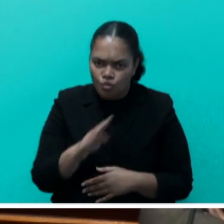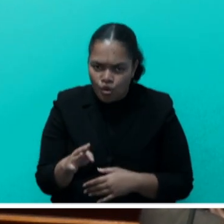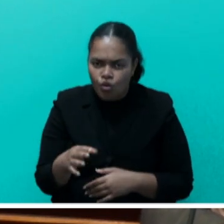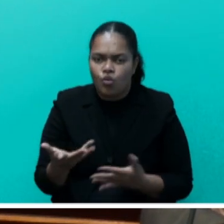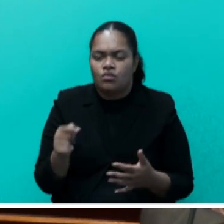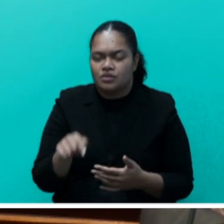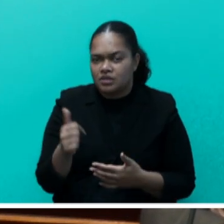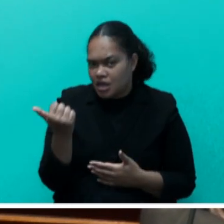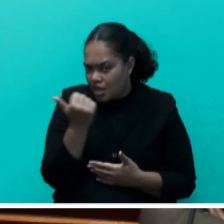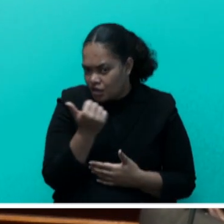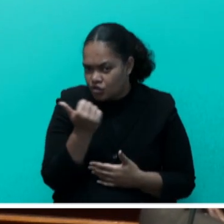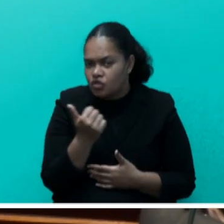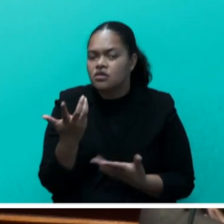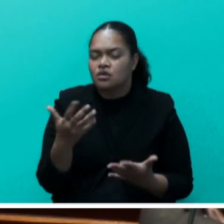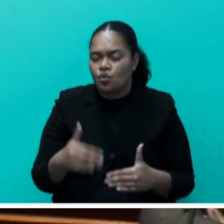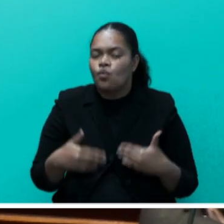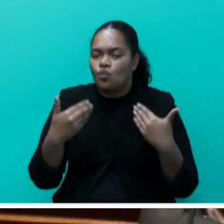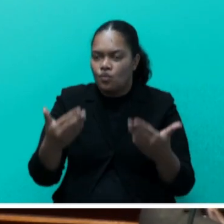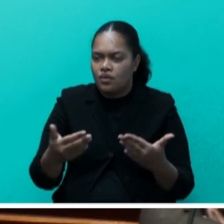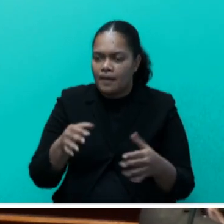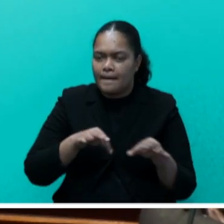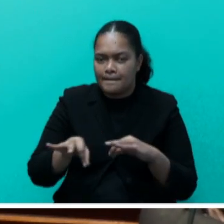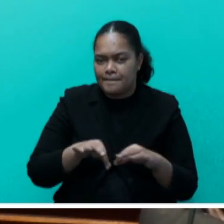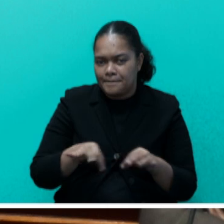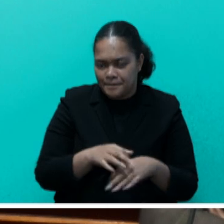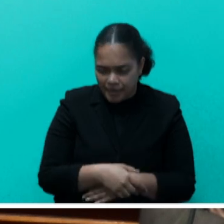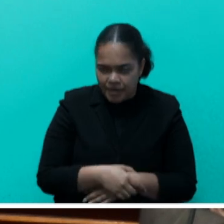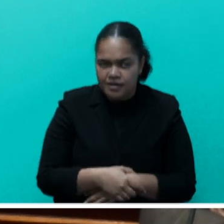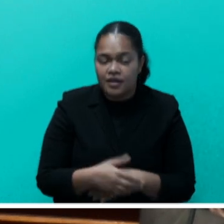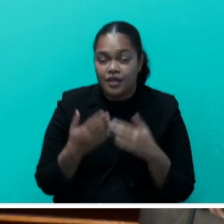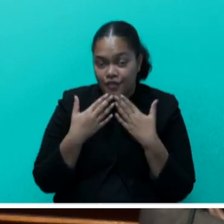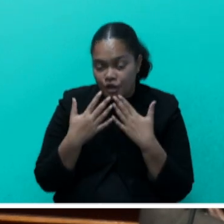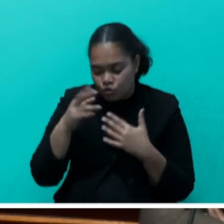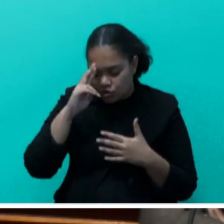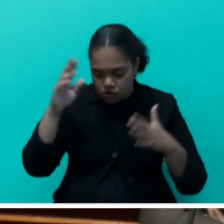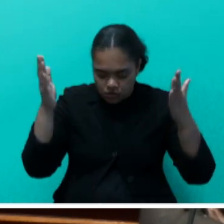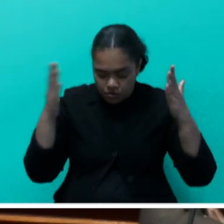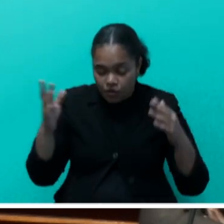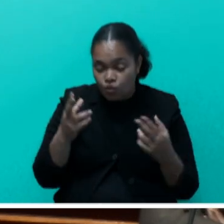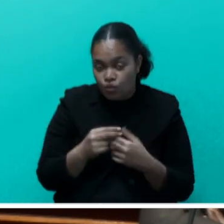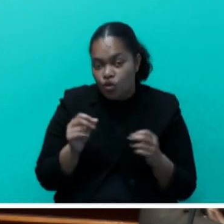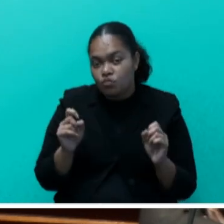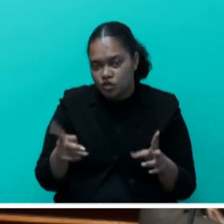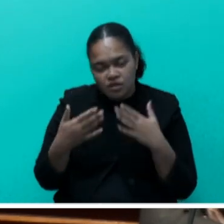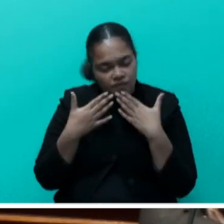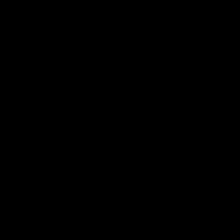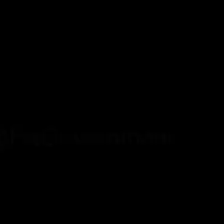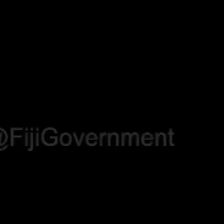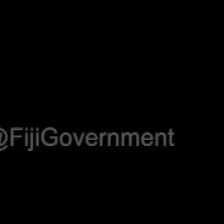action, and lead the way for our action and our planet. Thank you very much, Mr. Speaker, for the opportunity to answer the question.